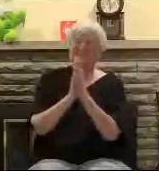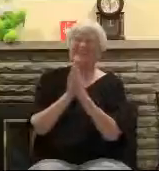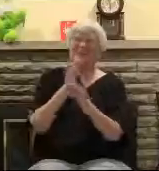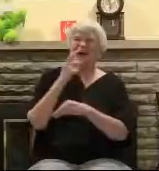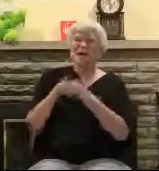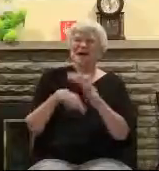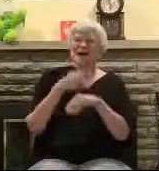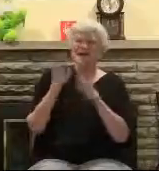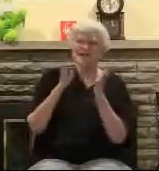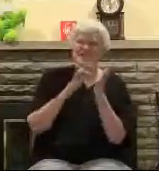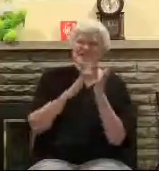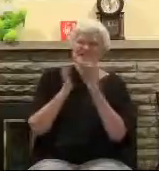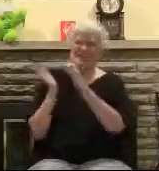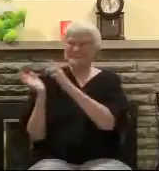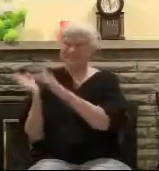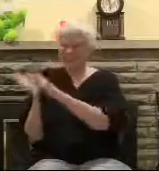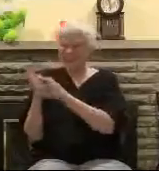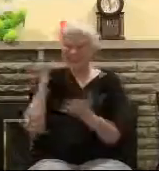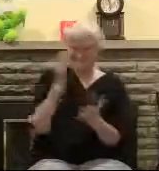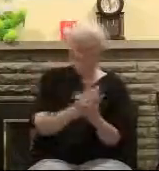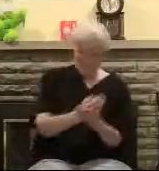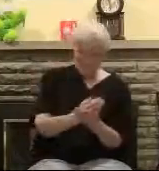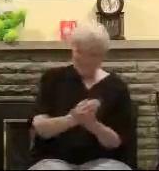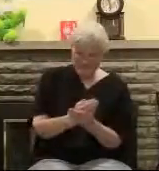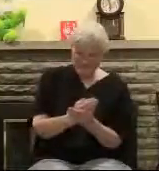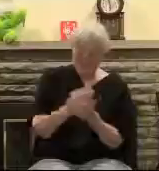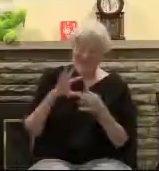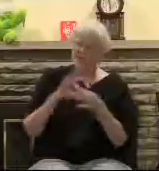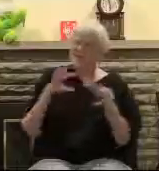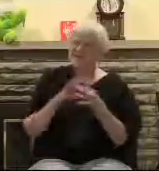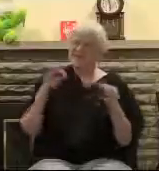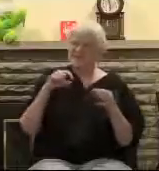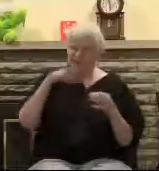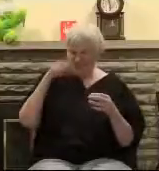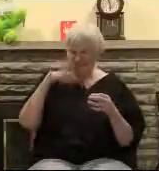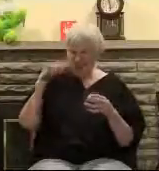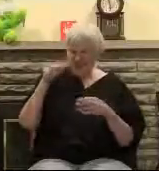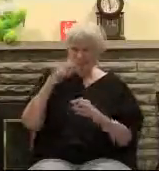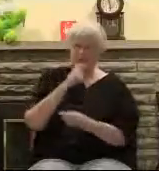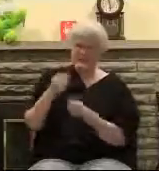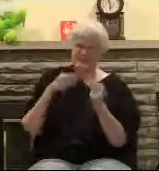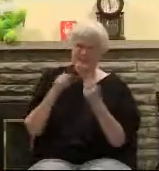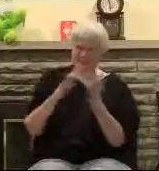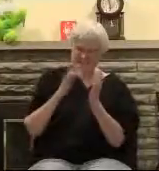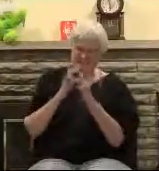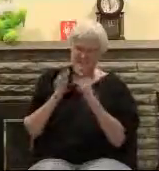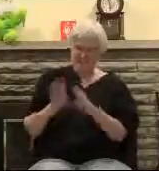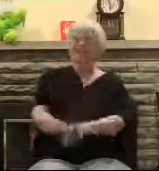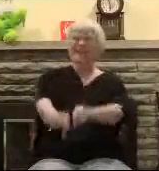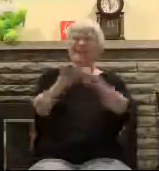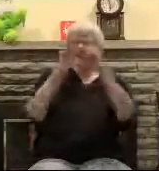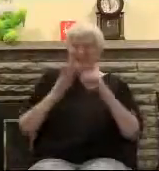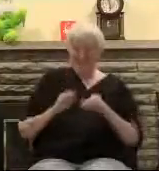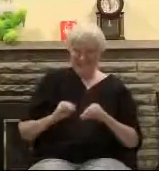Did you know Thomas Jefferson hacked up the Bible and stopped it at the burial? Yeah. Did you know that? Yeah.